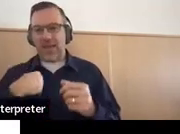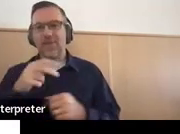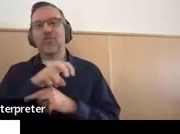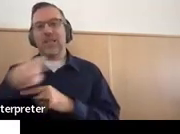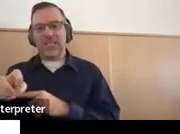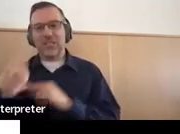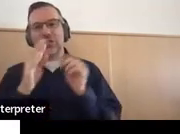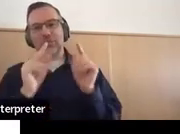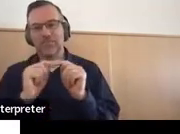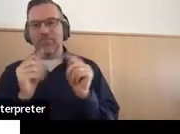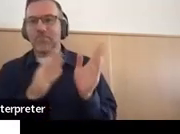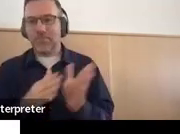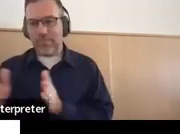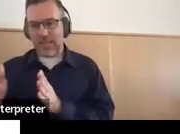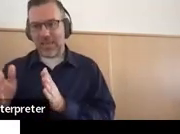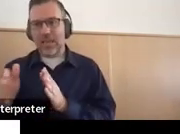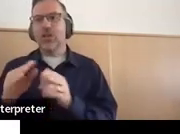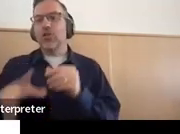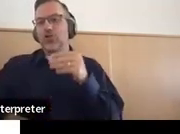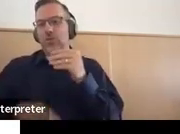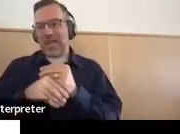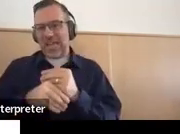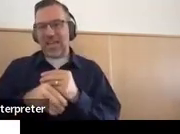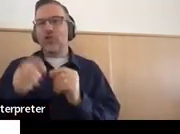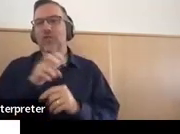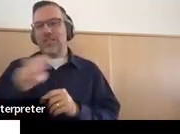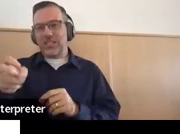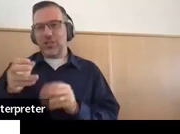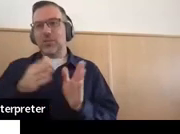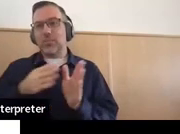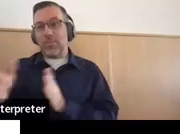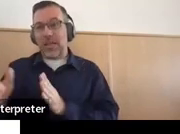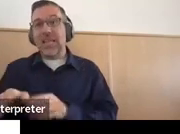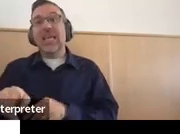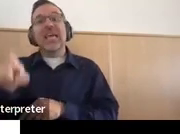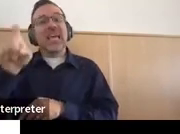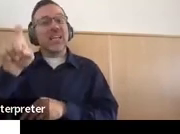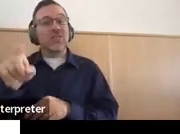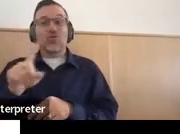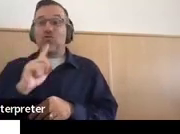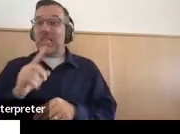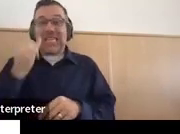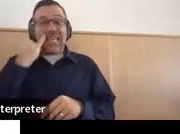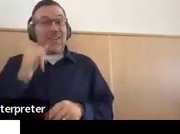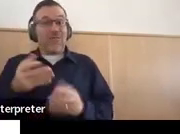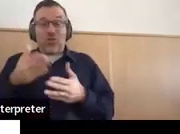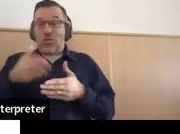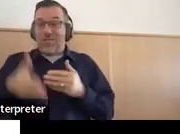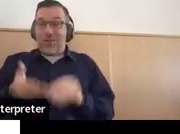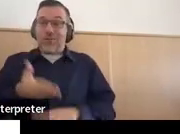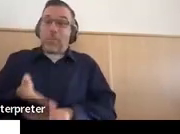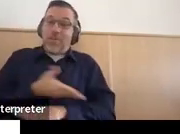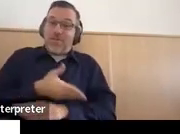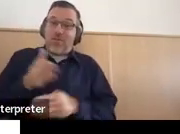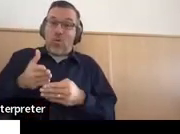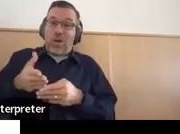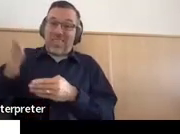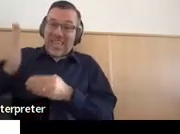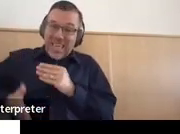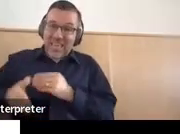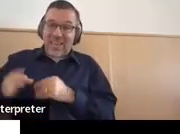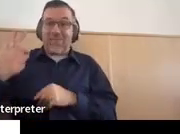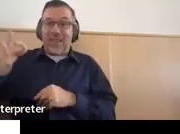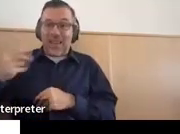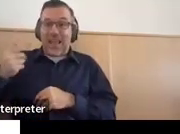IEP and include that. So, as long as that happens by the end of the ninth grade year, you're good to go.